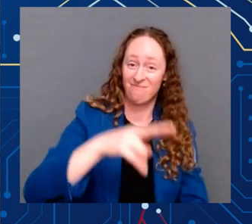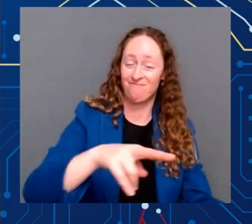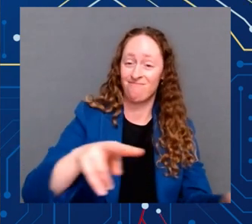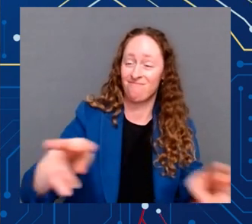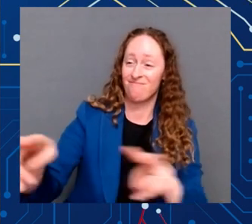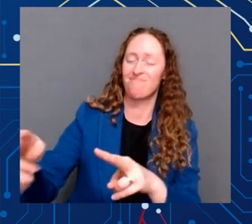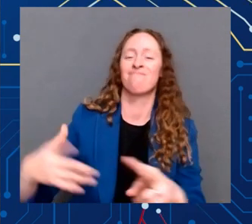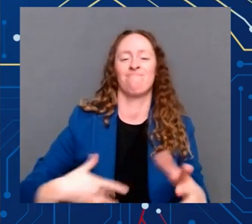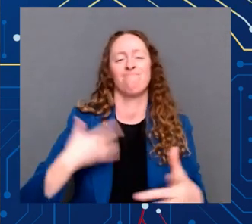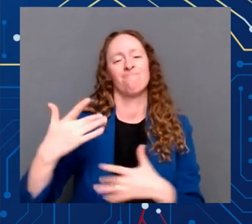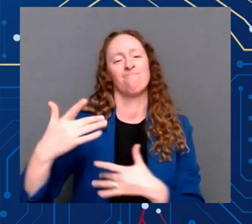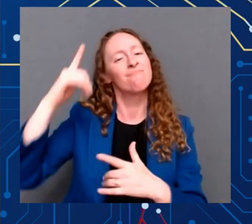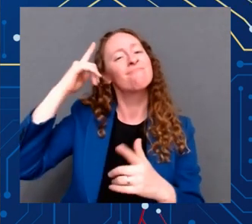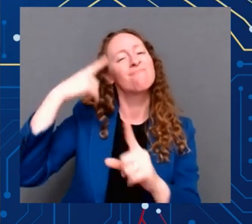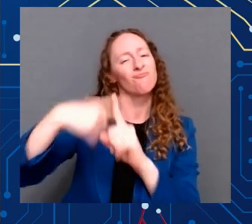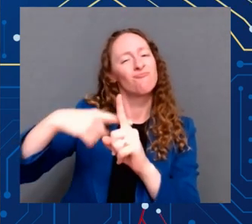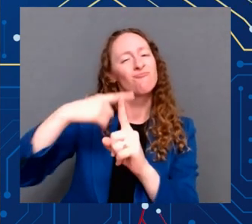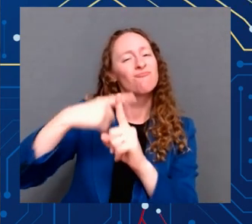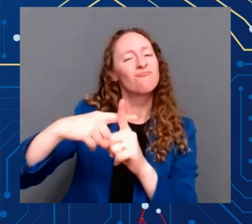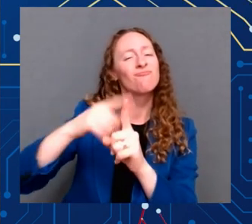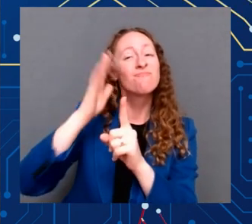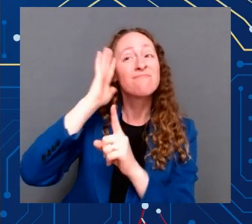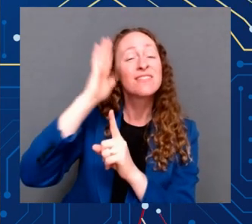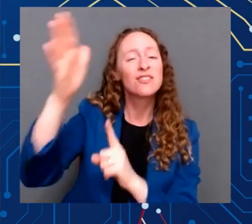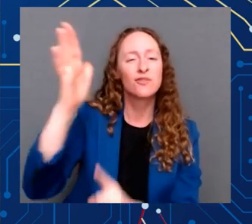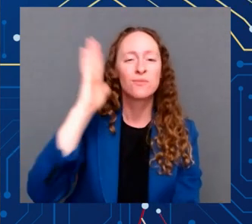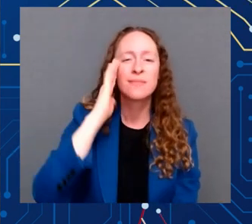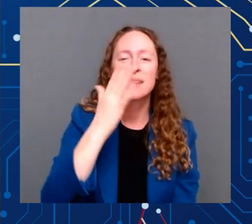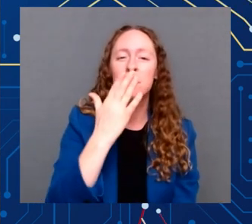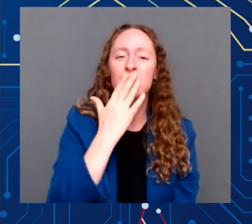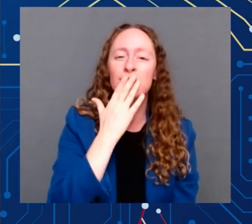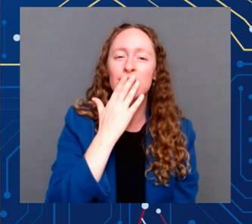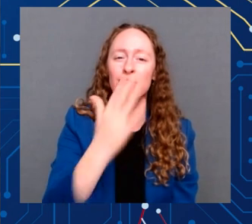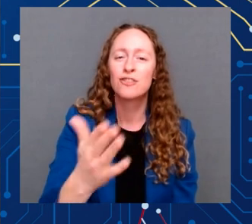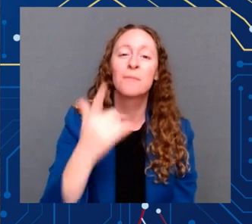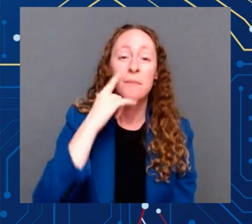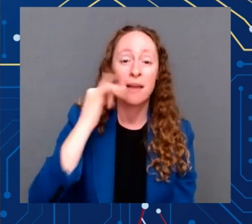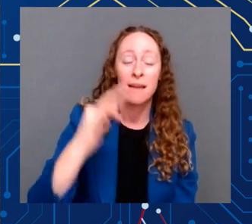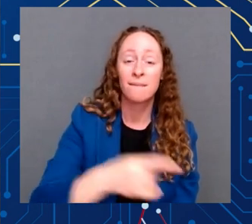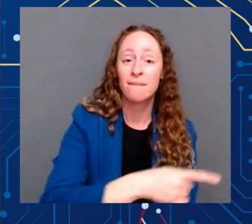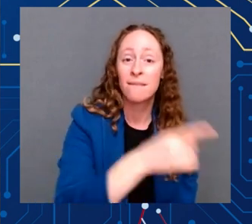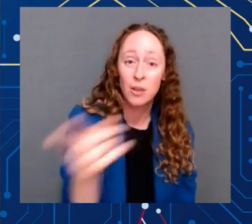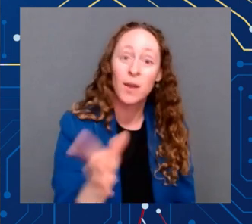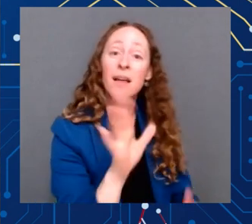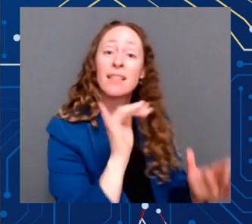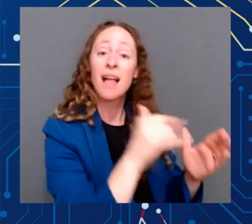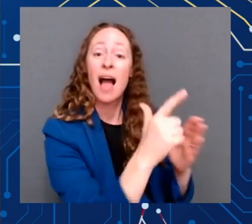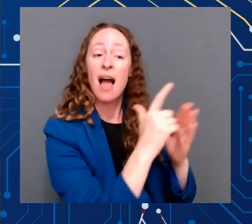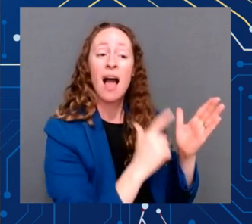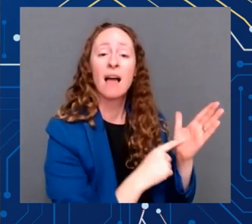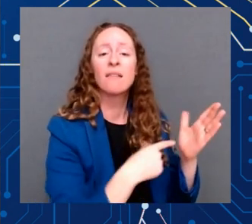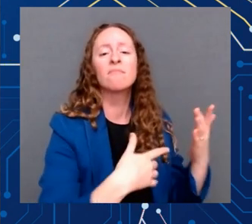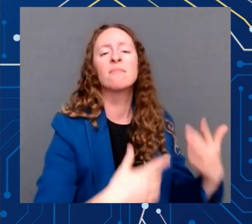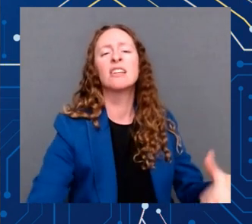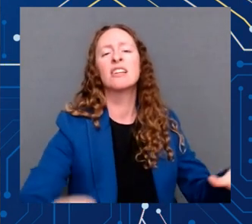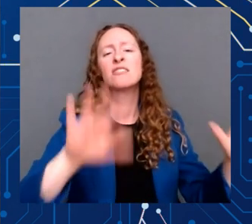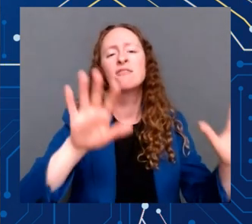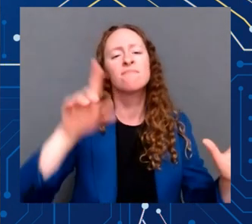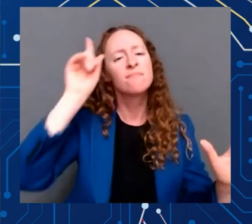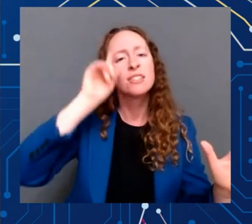supercharges our efforts to make semiconductors here in America — excuse me — those tiny computer chips,